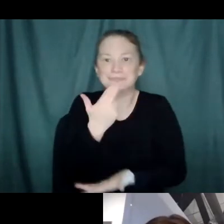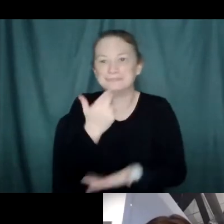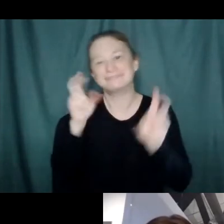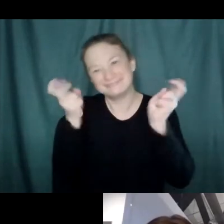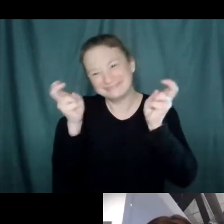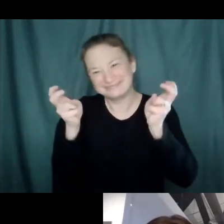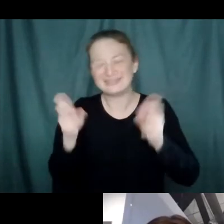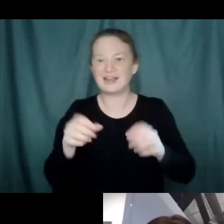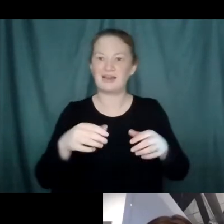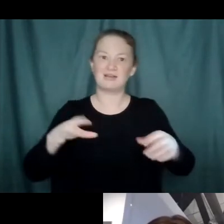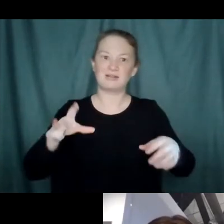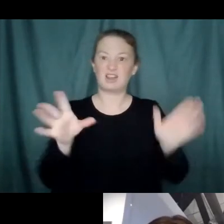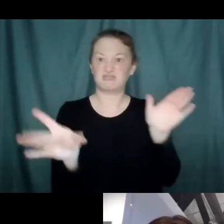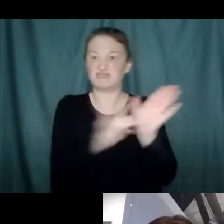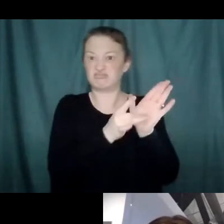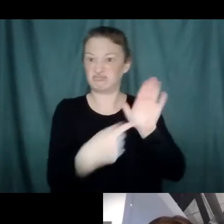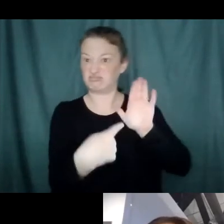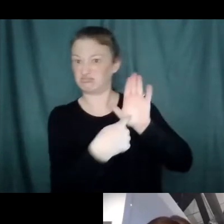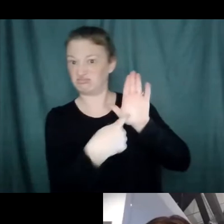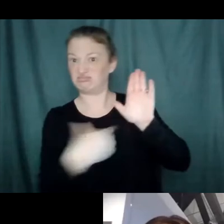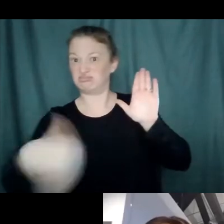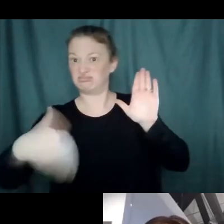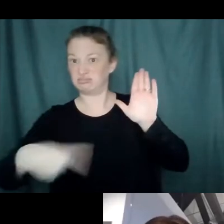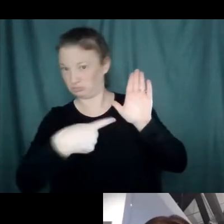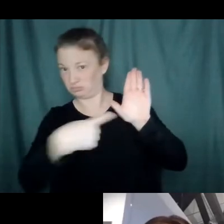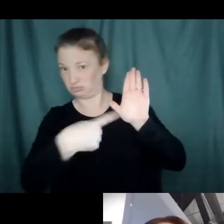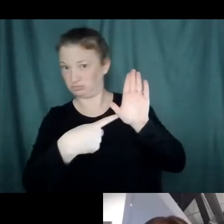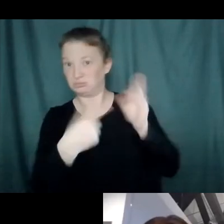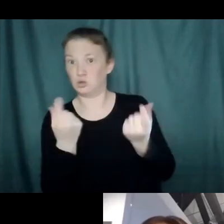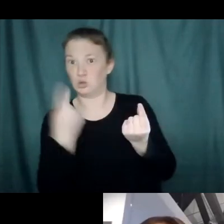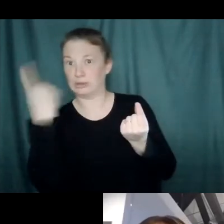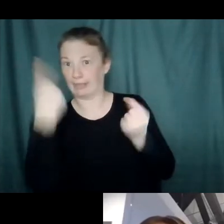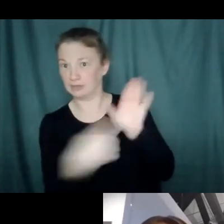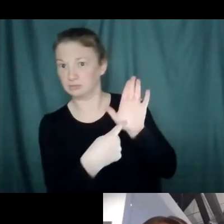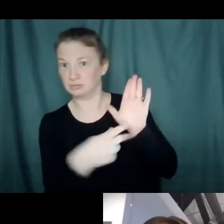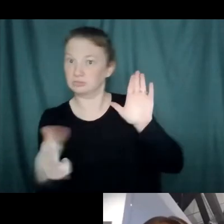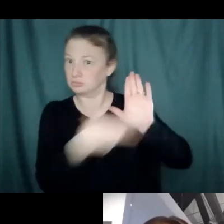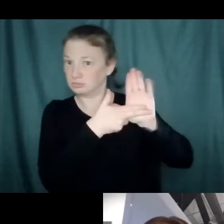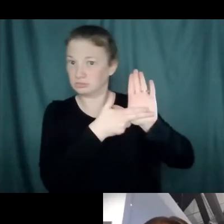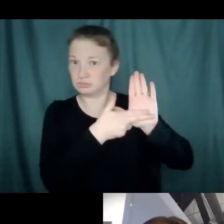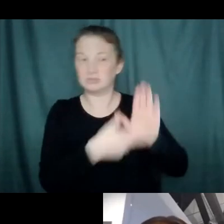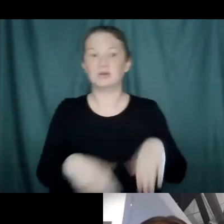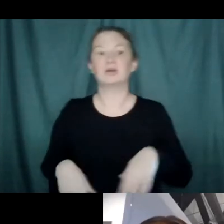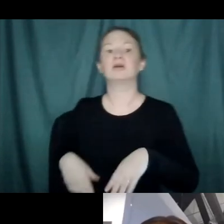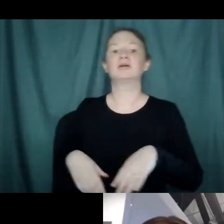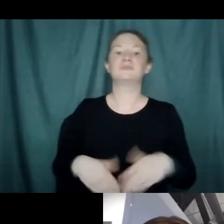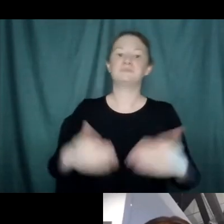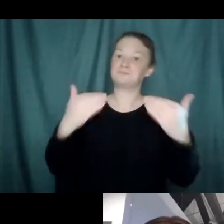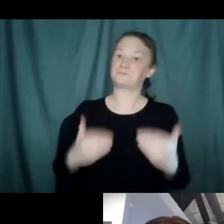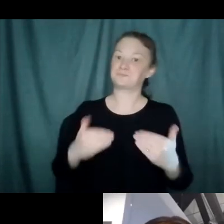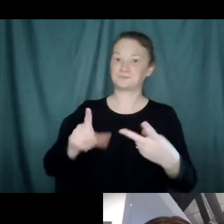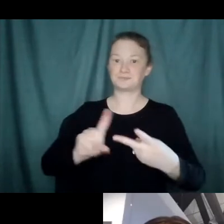your body as, hey, this is something we have to deal with in one shape or another. Okay. And then how do vaccines